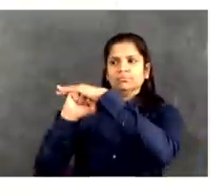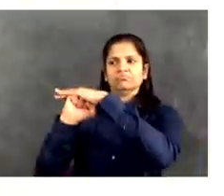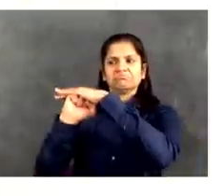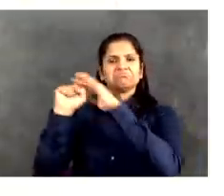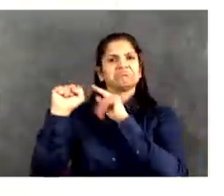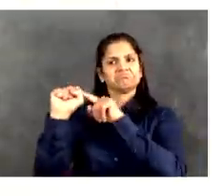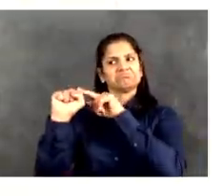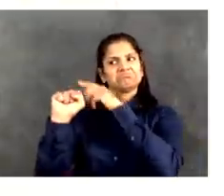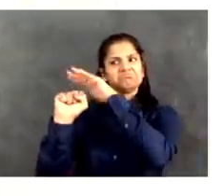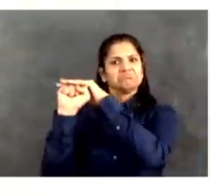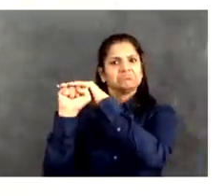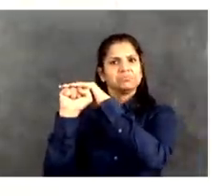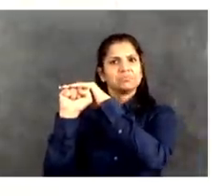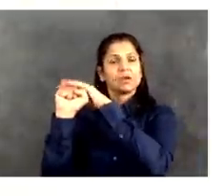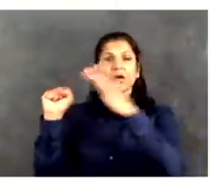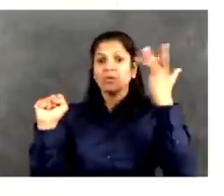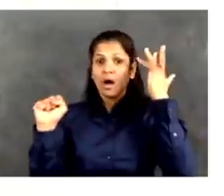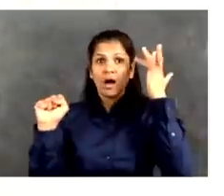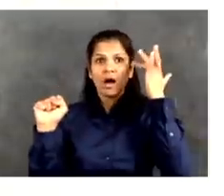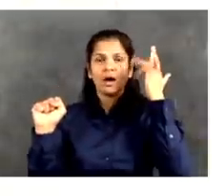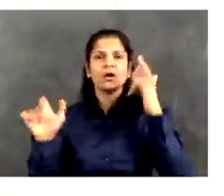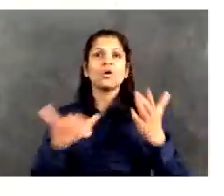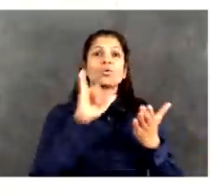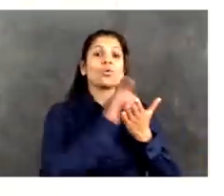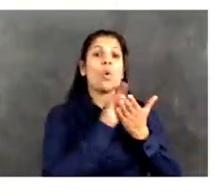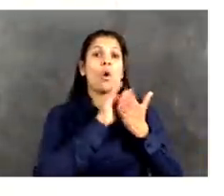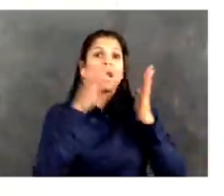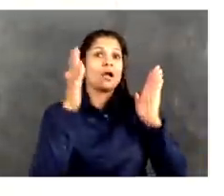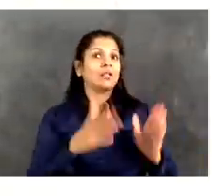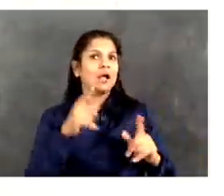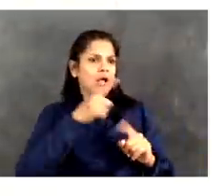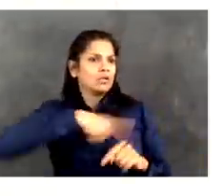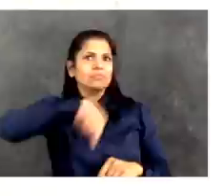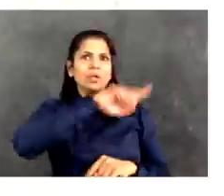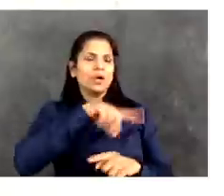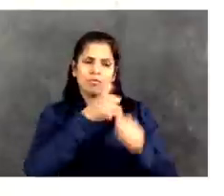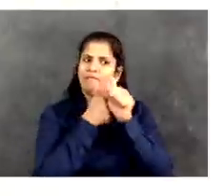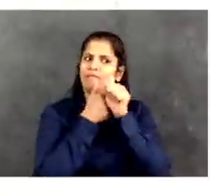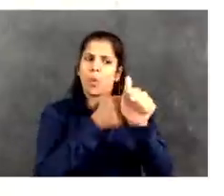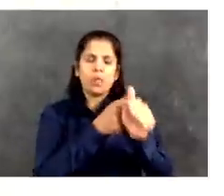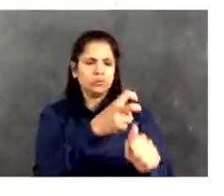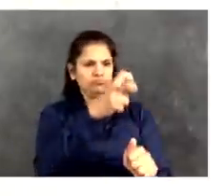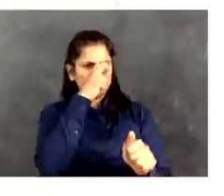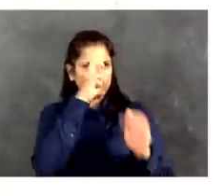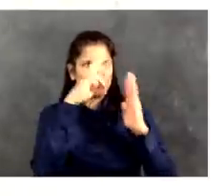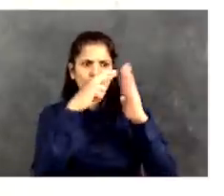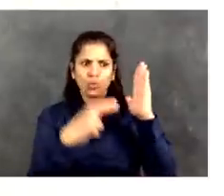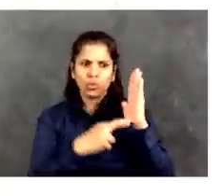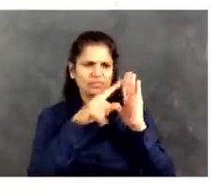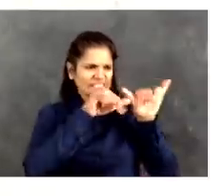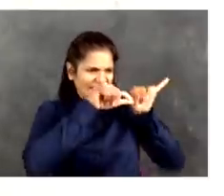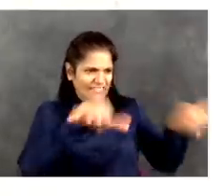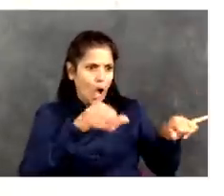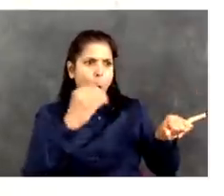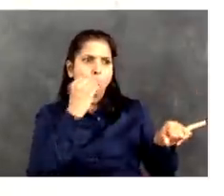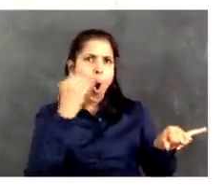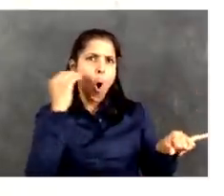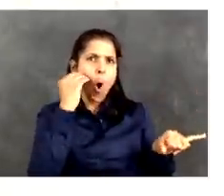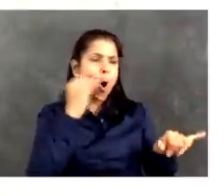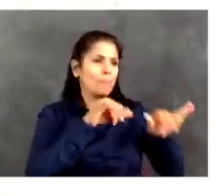our advice that if they have mild symptoms at this point in time when you've got community-wide transmission,